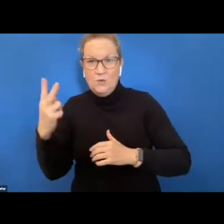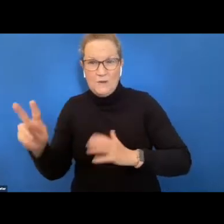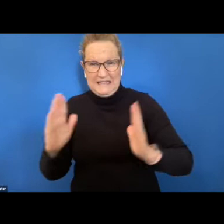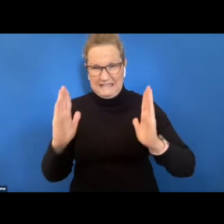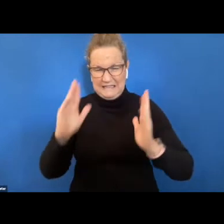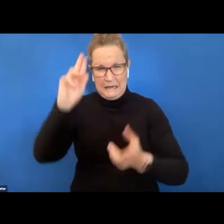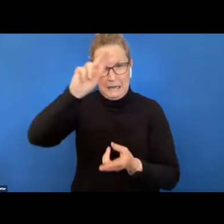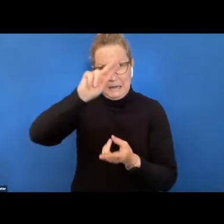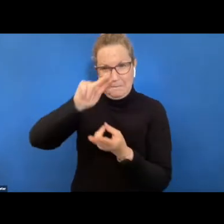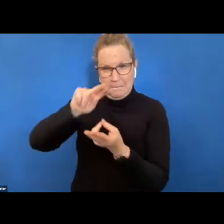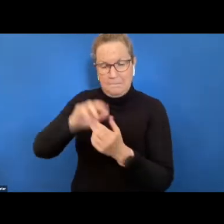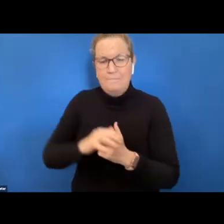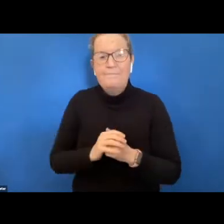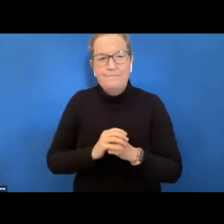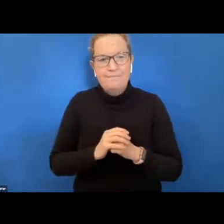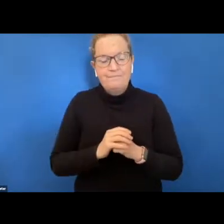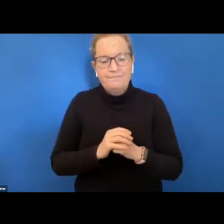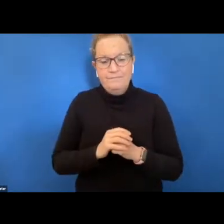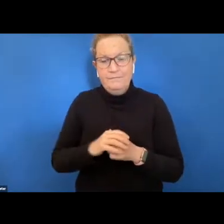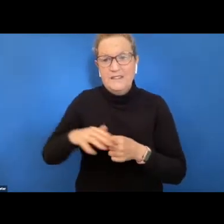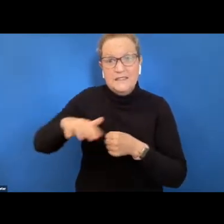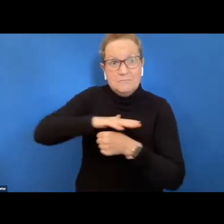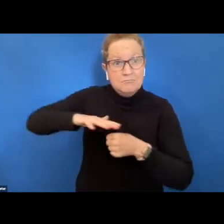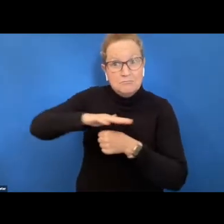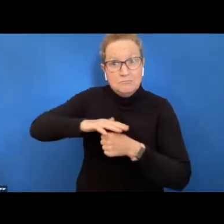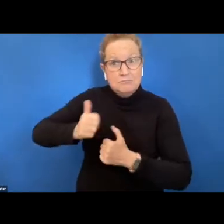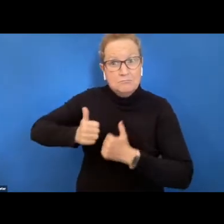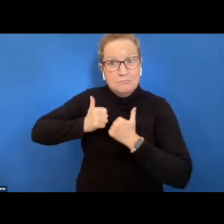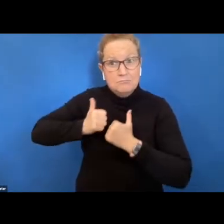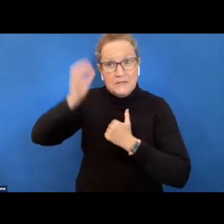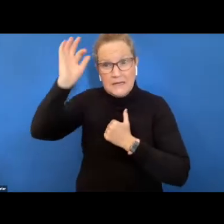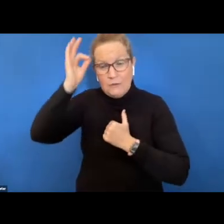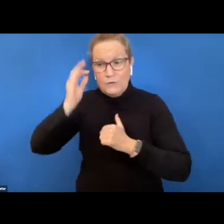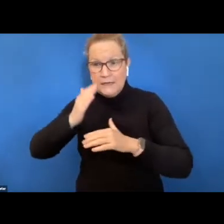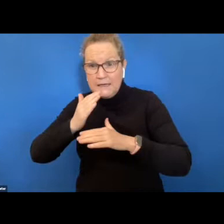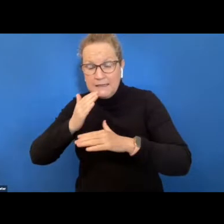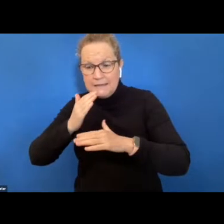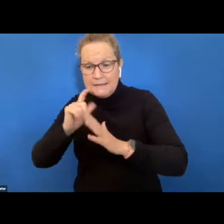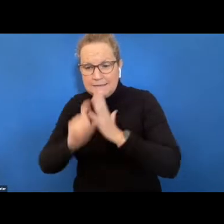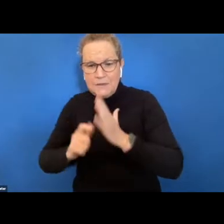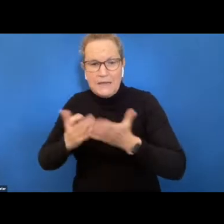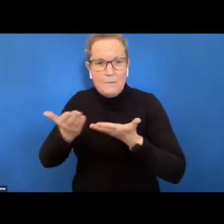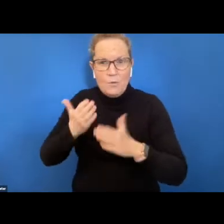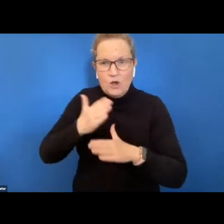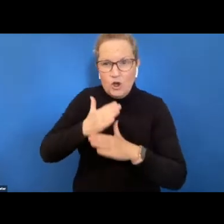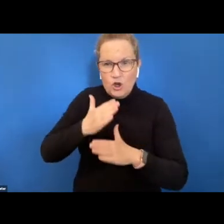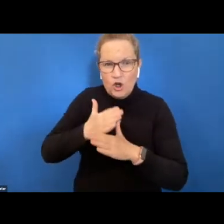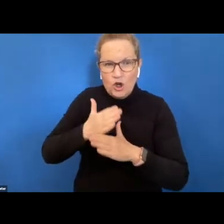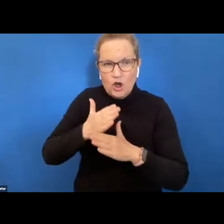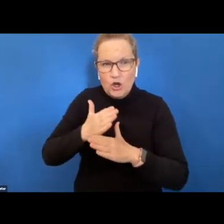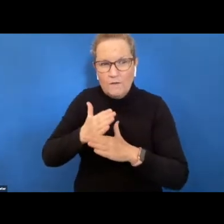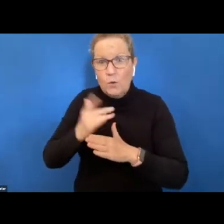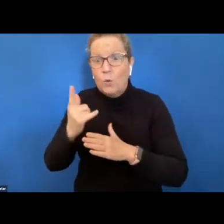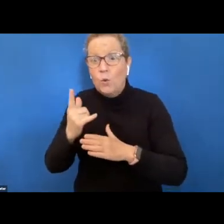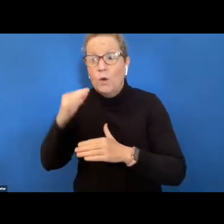locally caseload numbers of those accessing disability employment services in darabin appear to have risen by several hundred